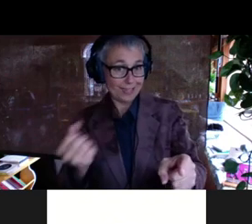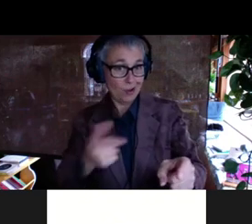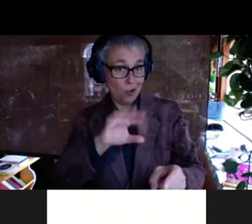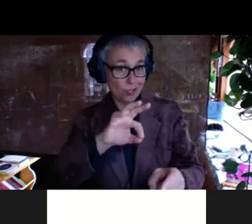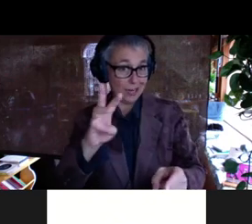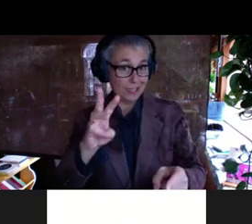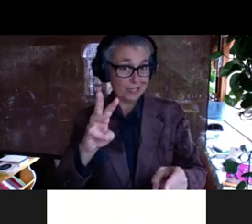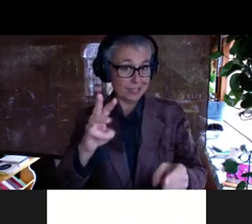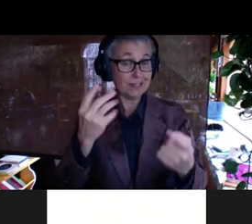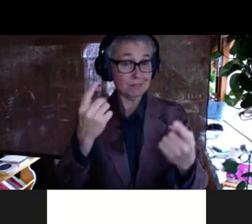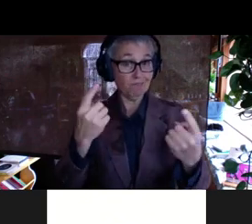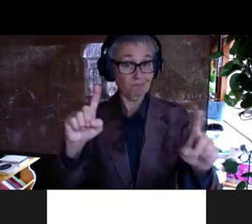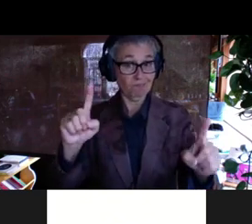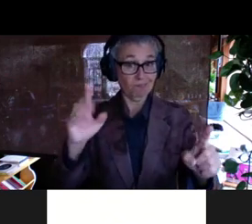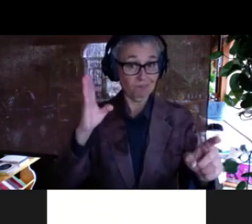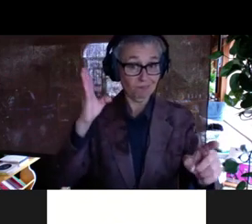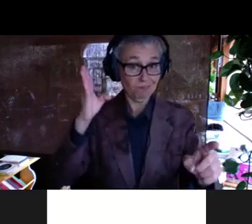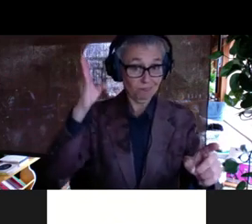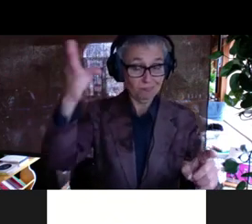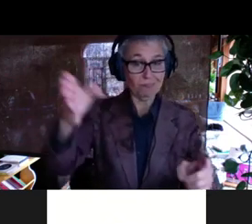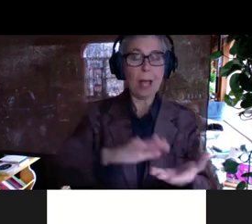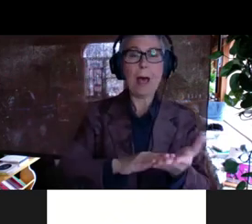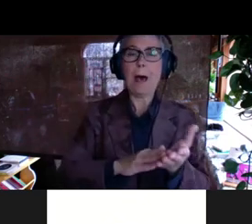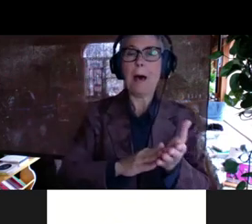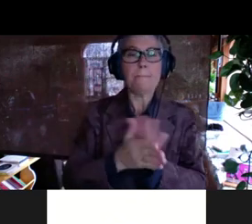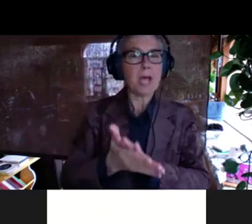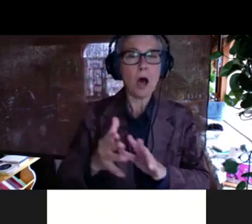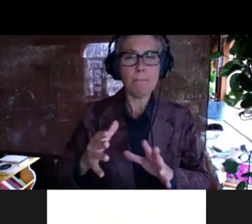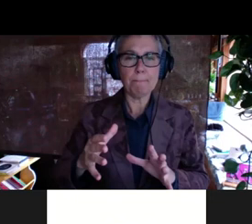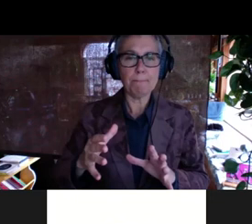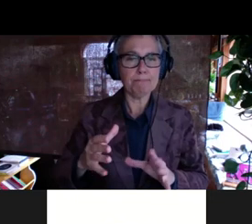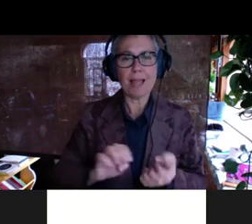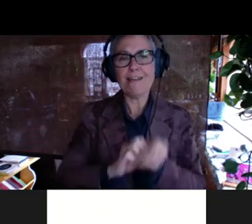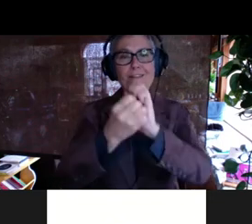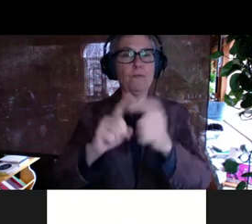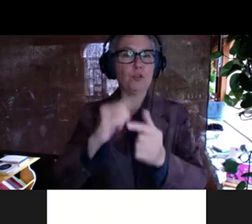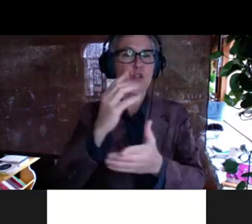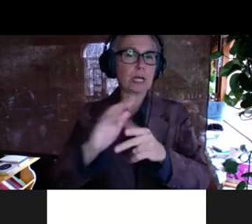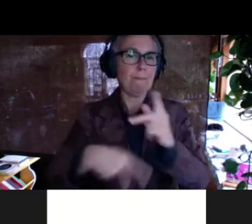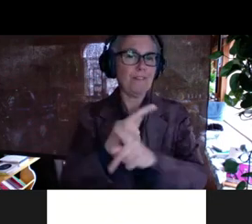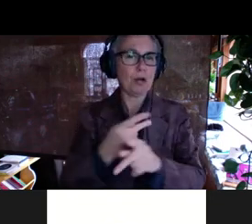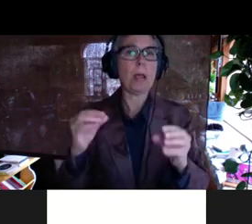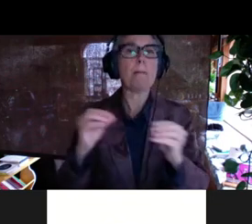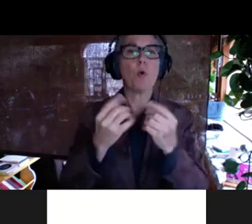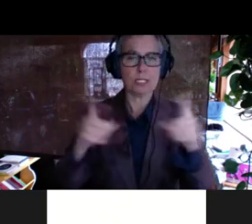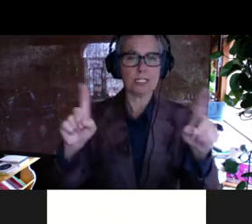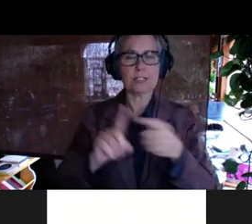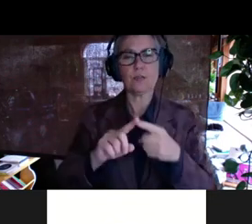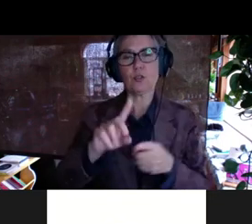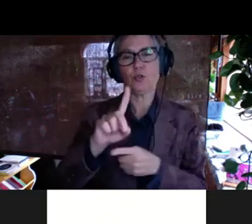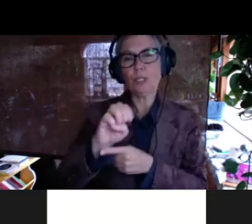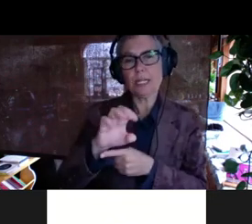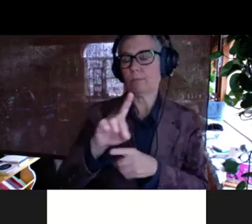uh, they successfully are overtaken by some variant that is, is much more successful at, at decoding or